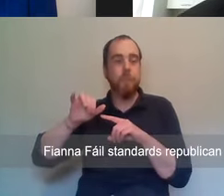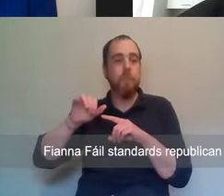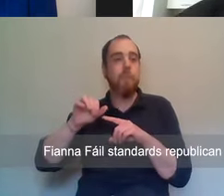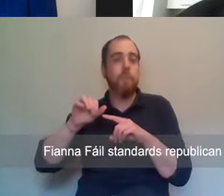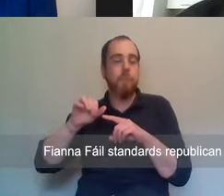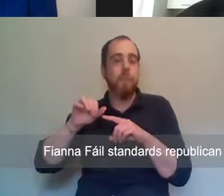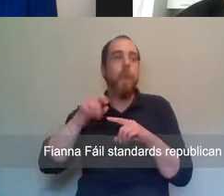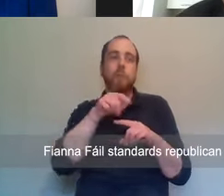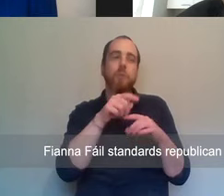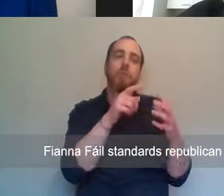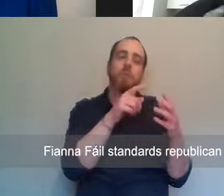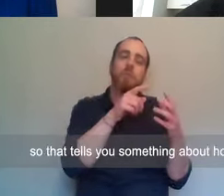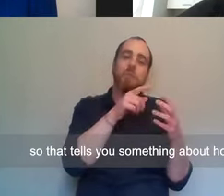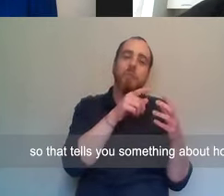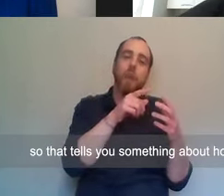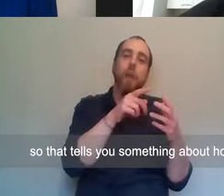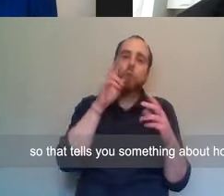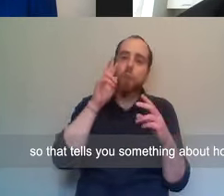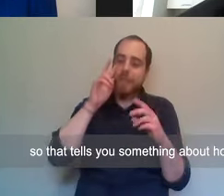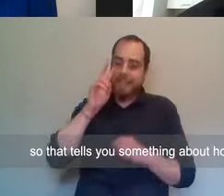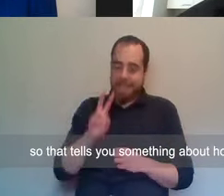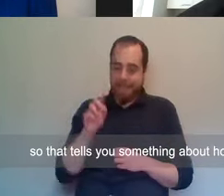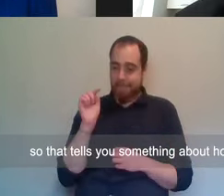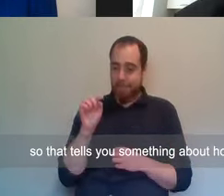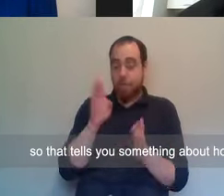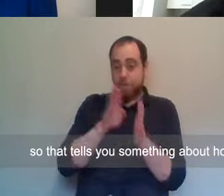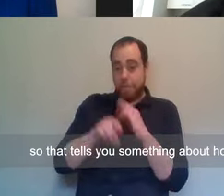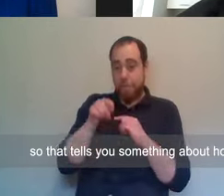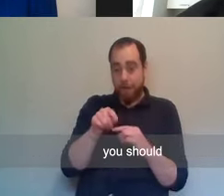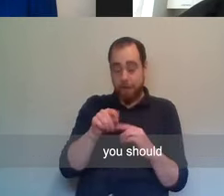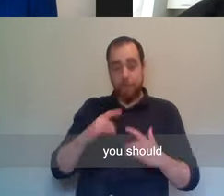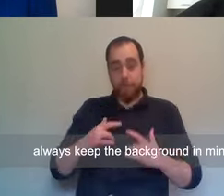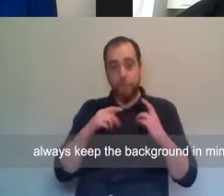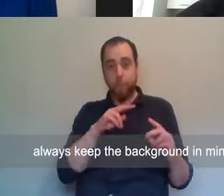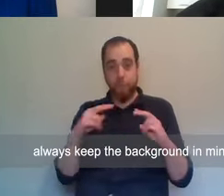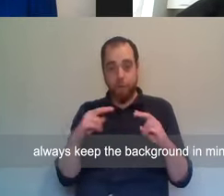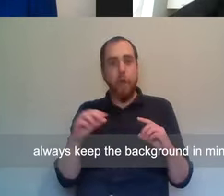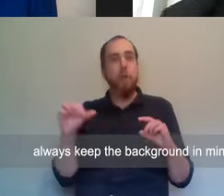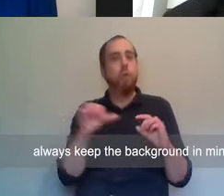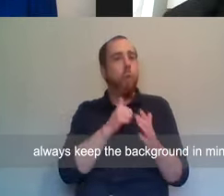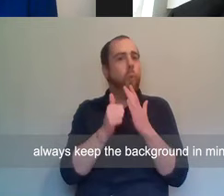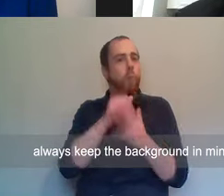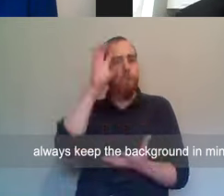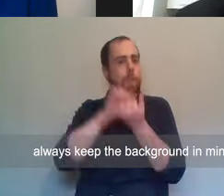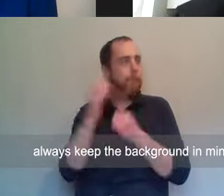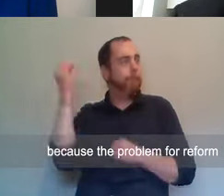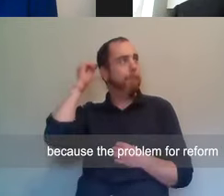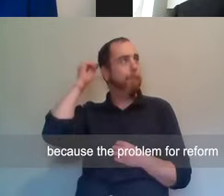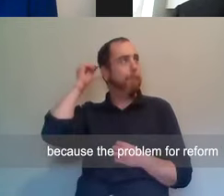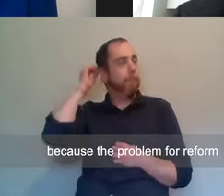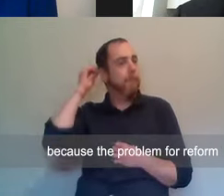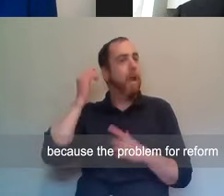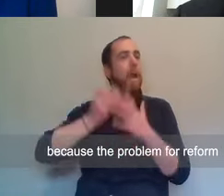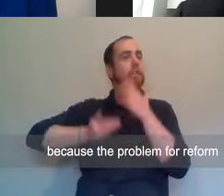Republican. So that tells you something about how you should always keep the background in mind, because the problem for